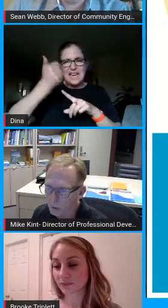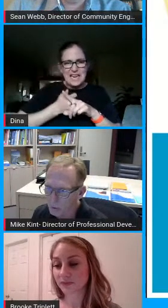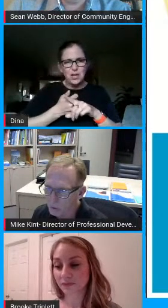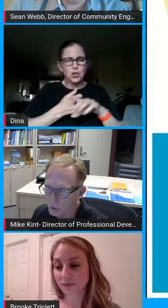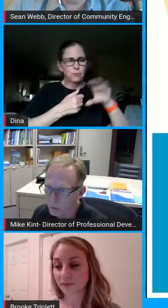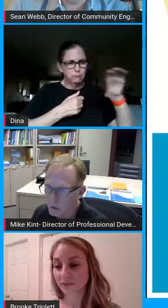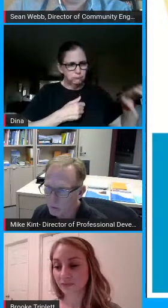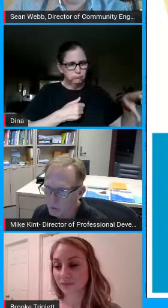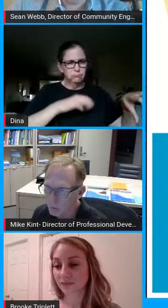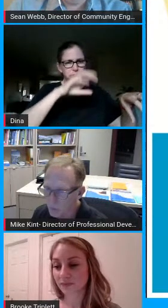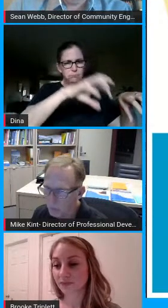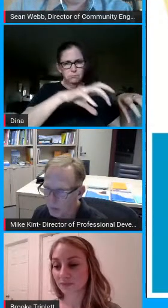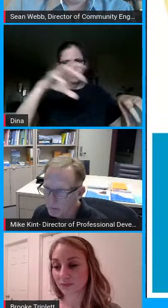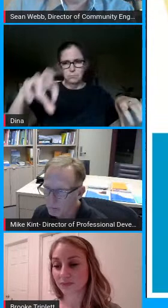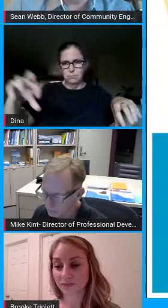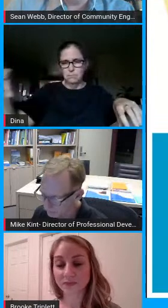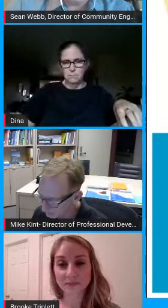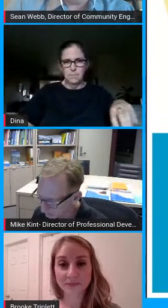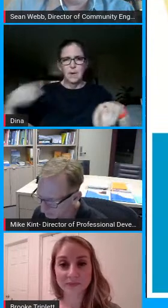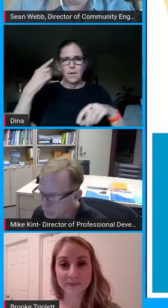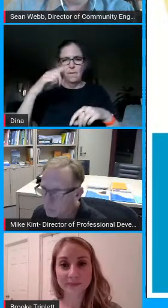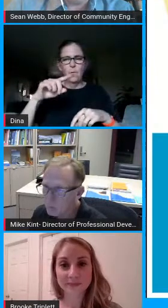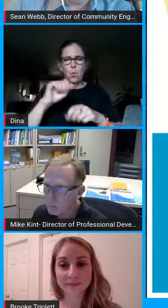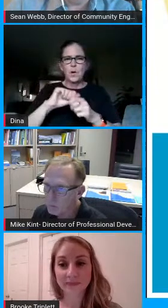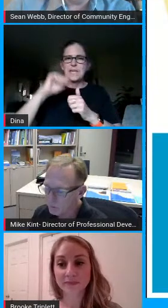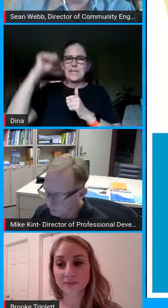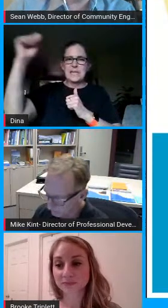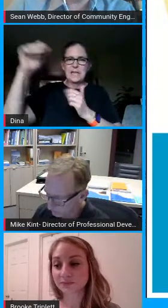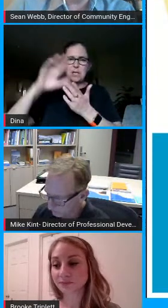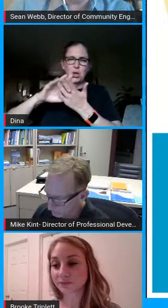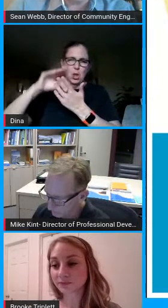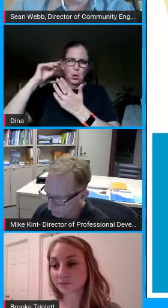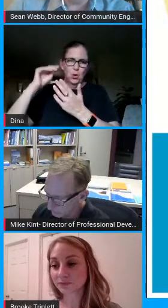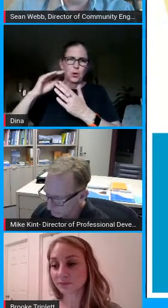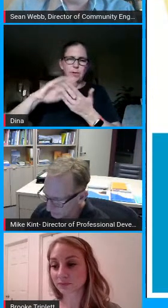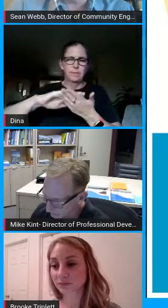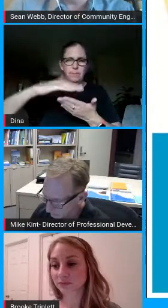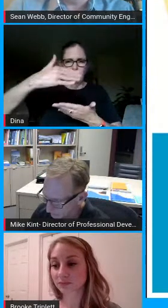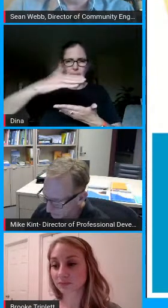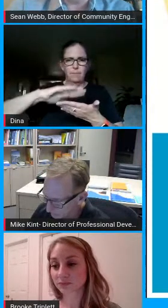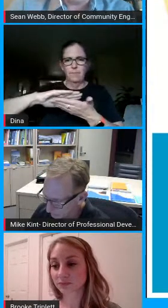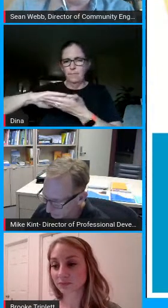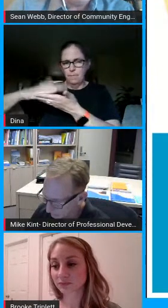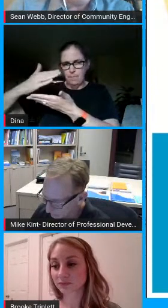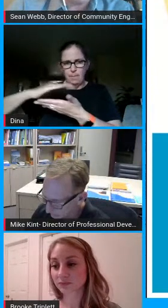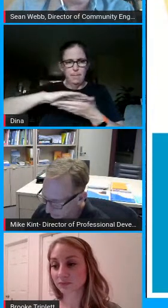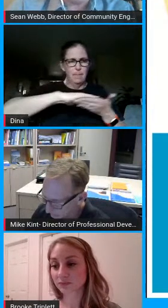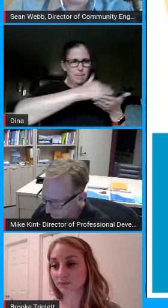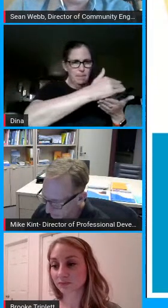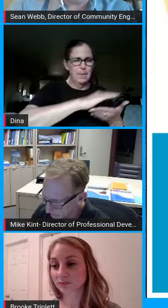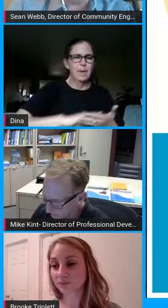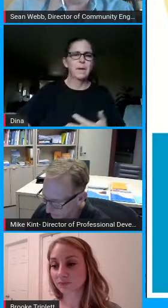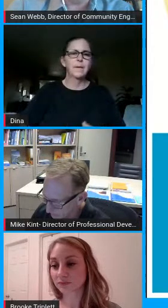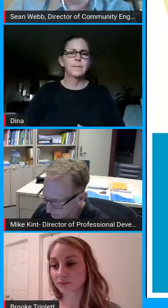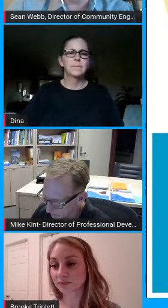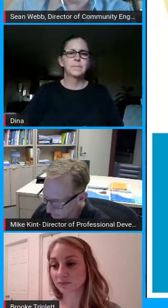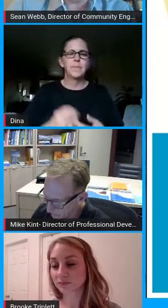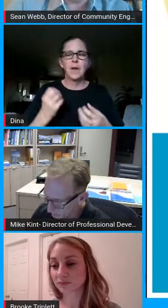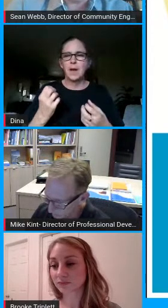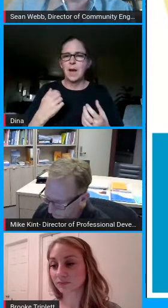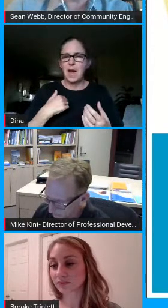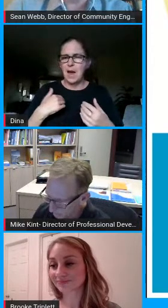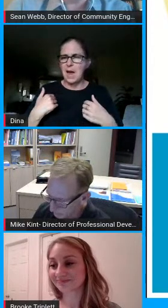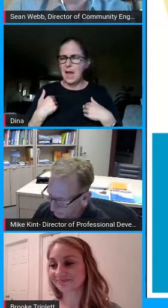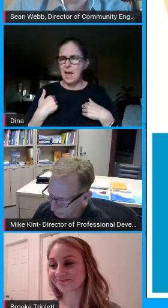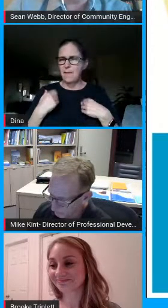work through those situations so i'll tell you being the director of community engagement a lot of people have my cell phone number so i've gotten a couple of the